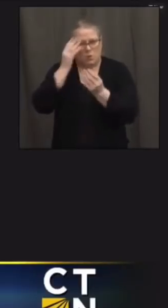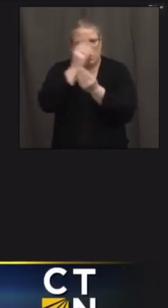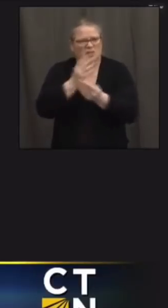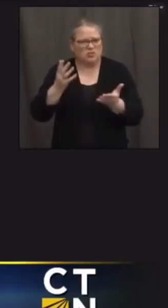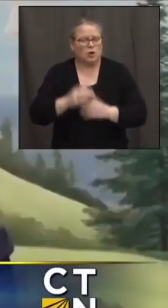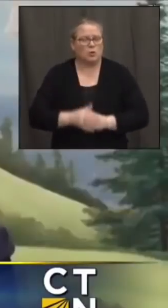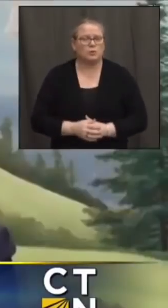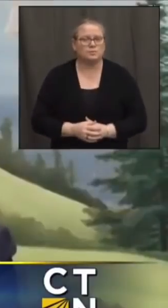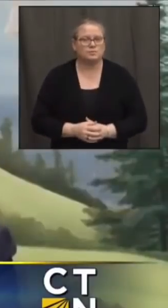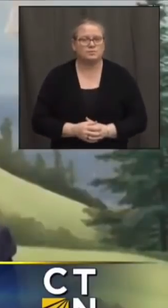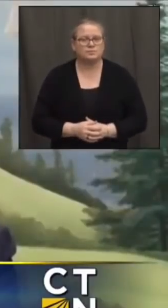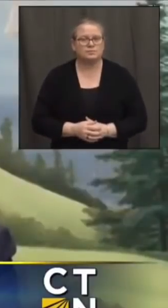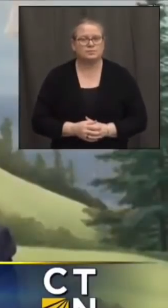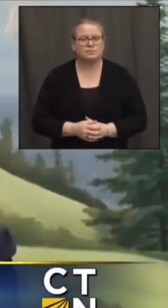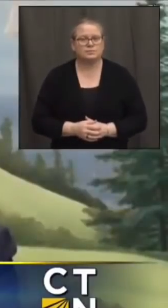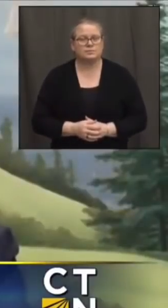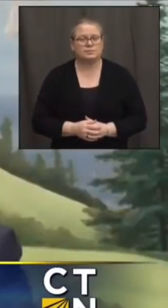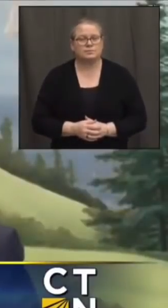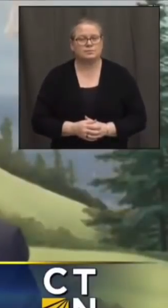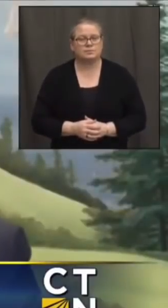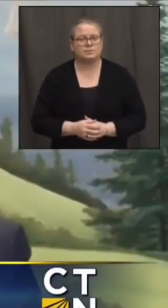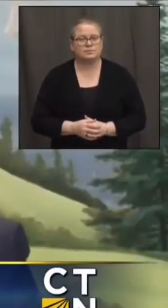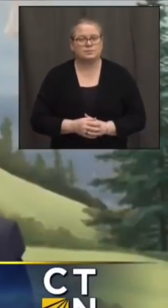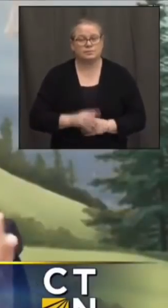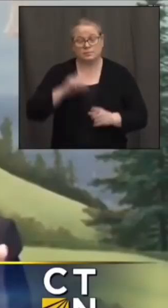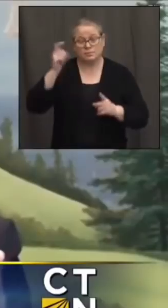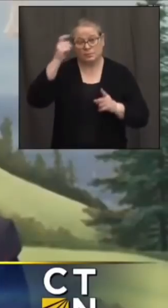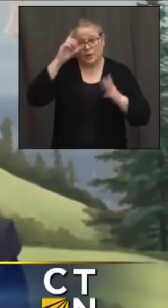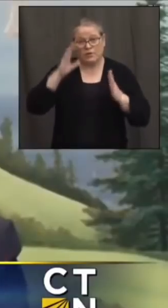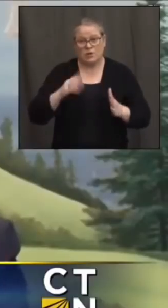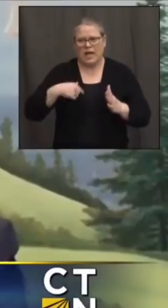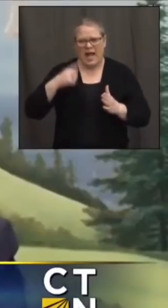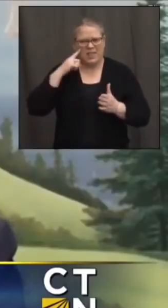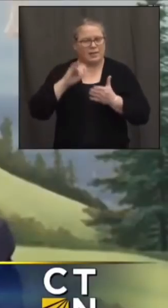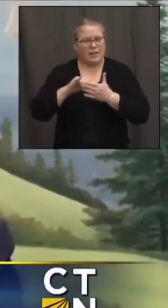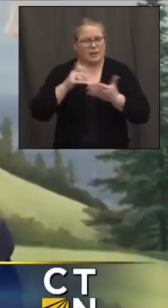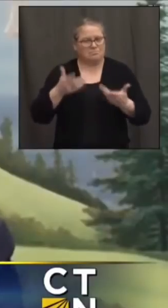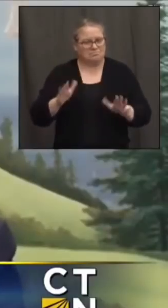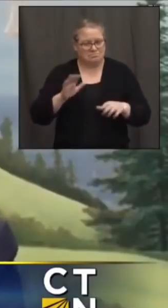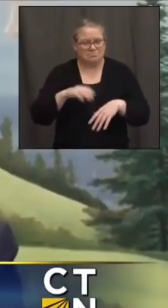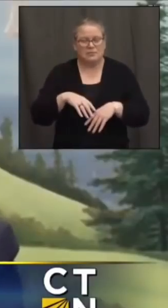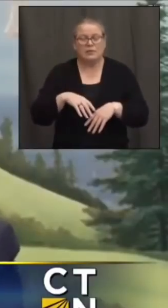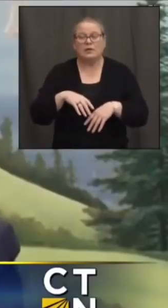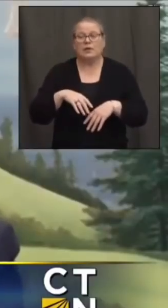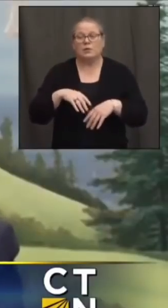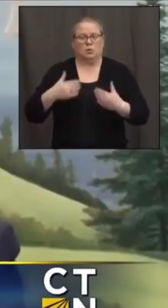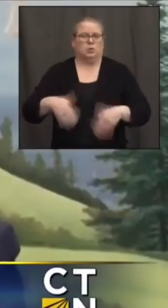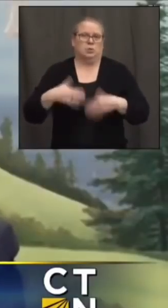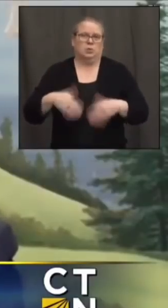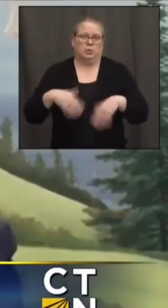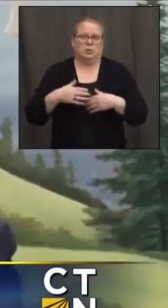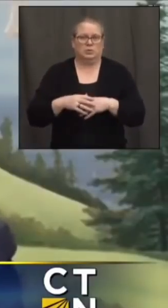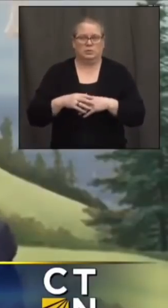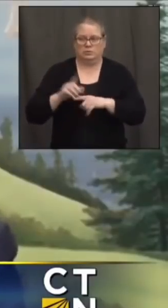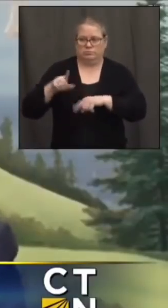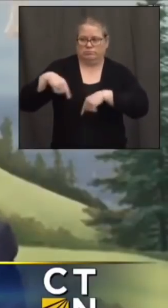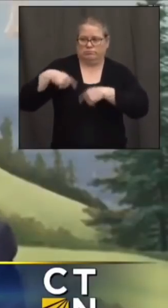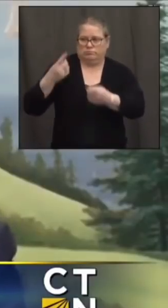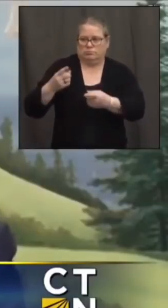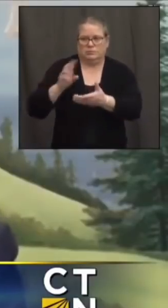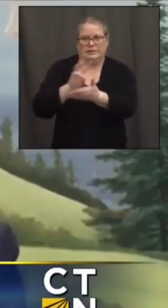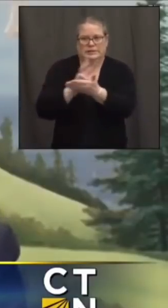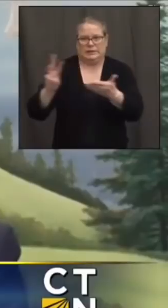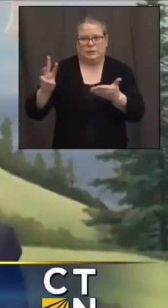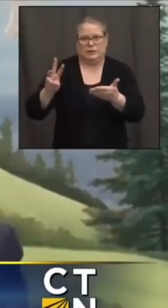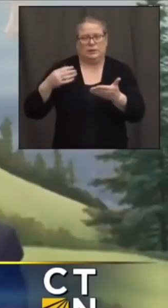hey i think that might be it um world has certainly changed in the last uh you know six weeks hasn't it